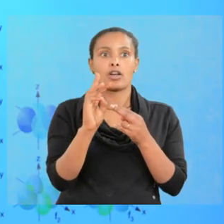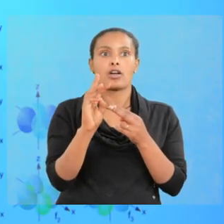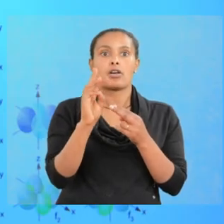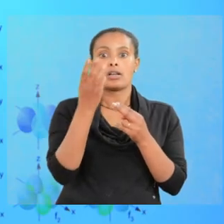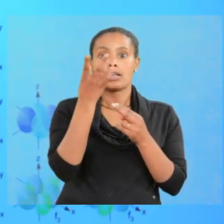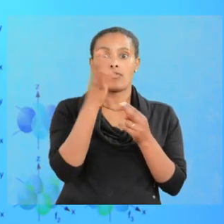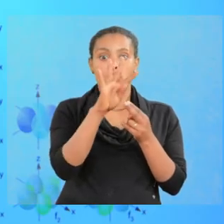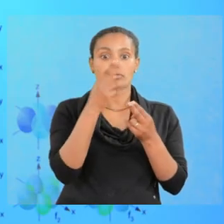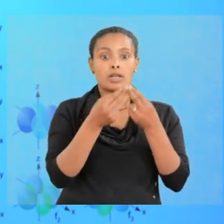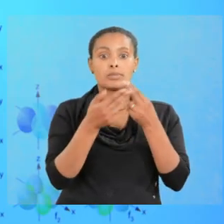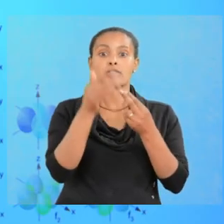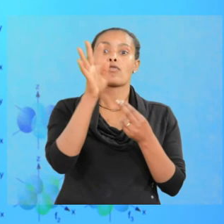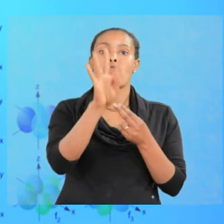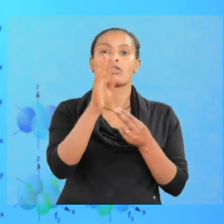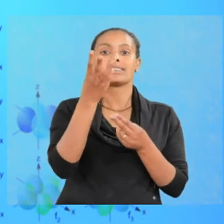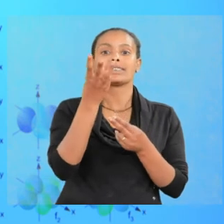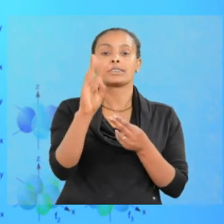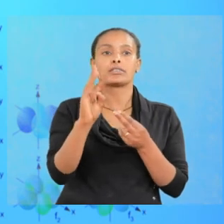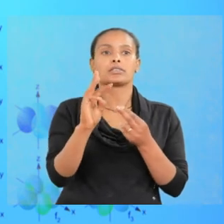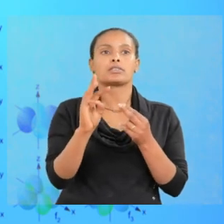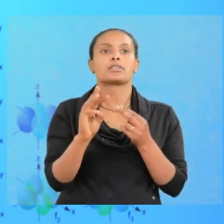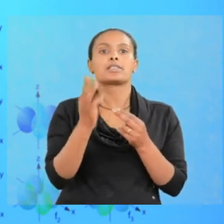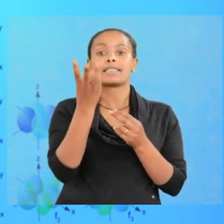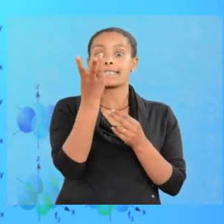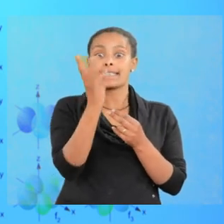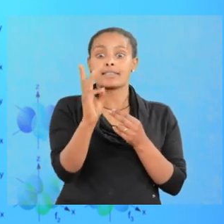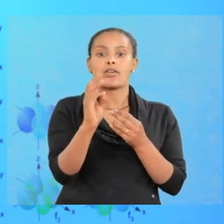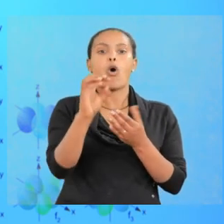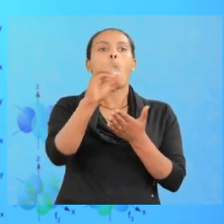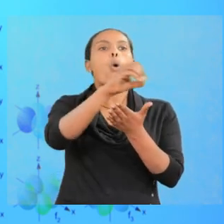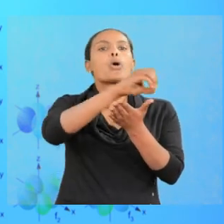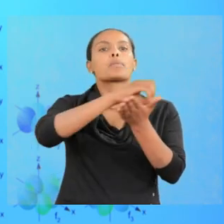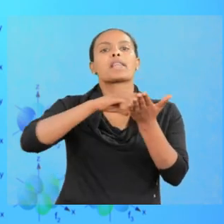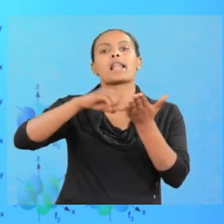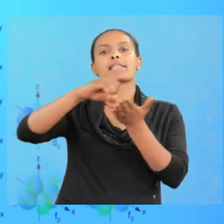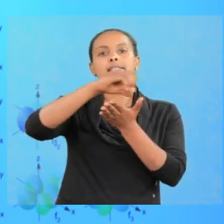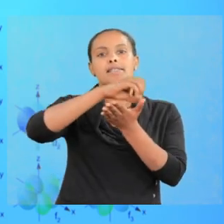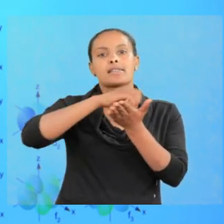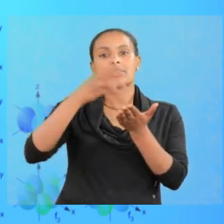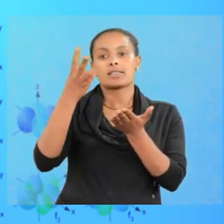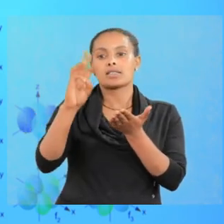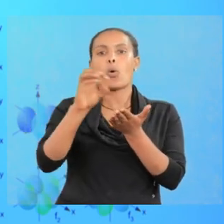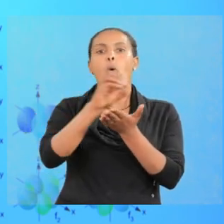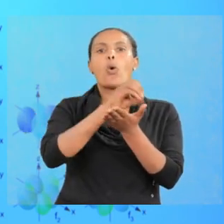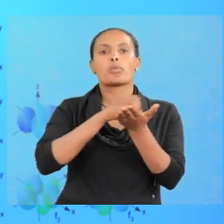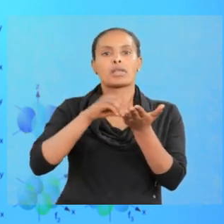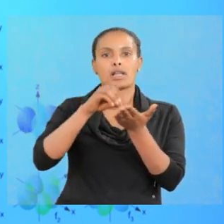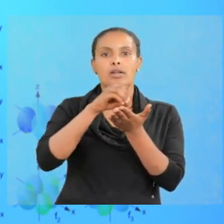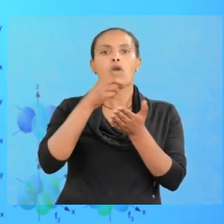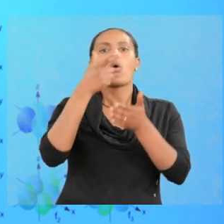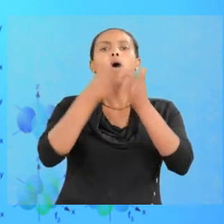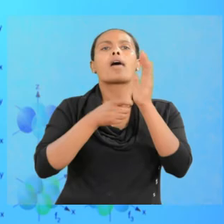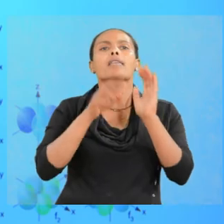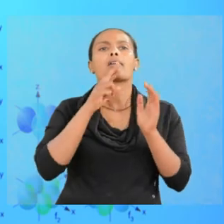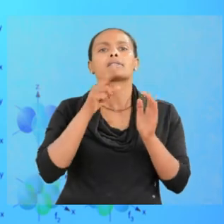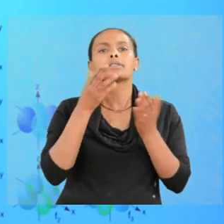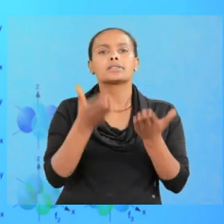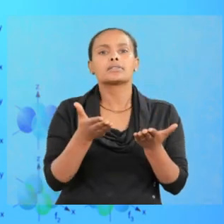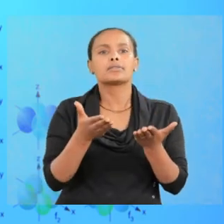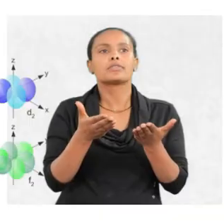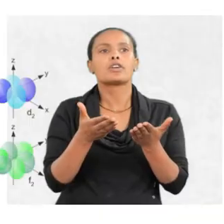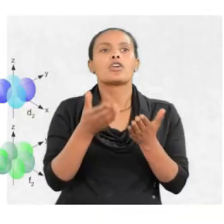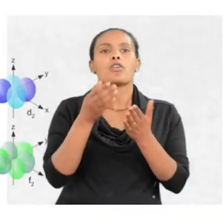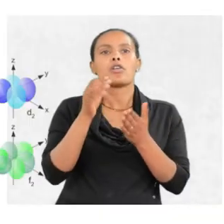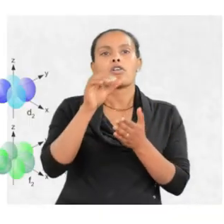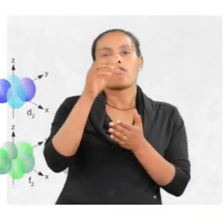energy level have 16 orbitals. 16 orbitals. What are these? 4s